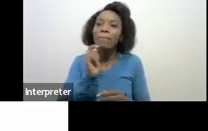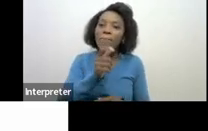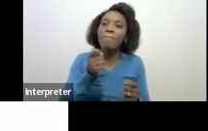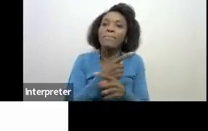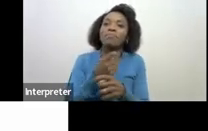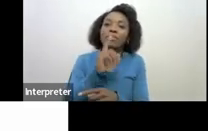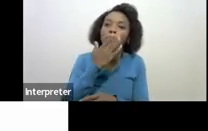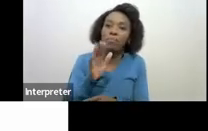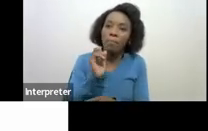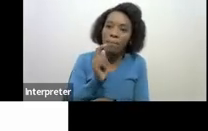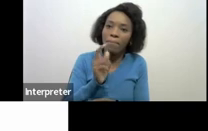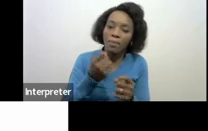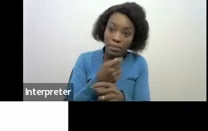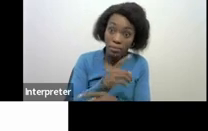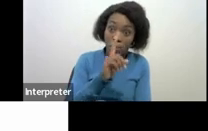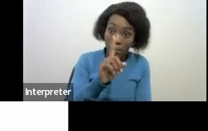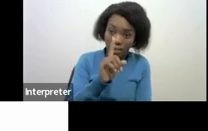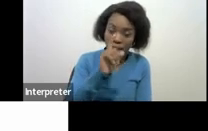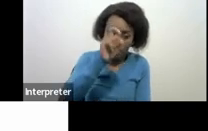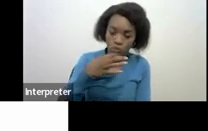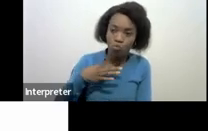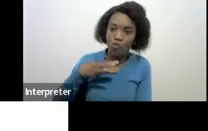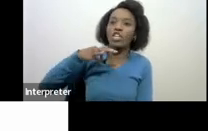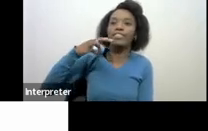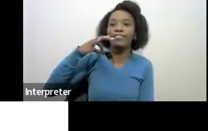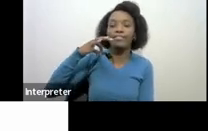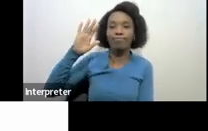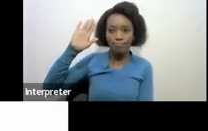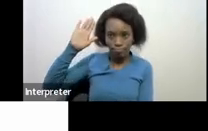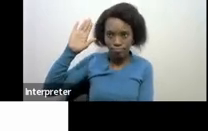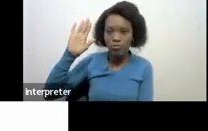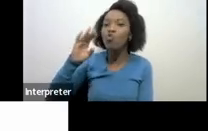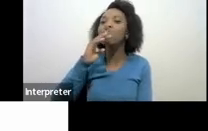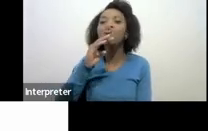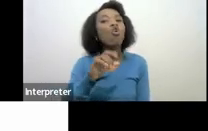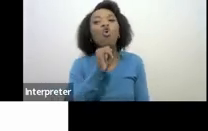but it must be voluntary you must not be induced